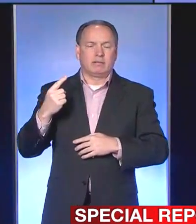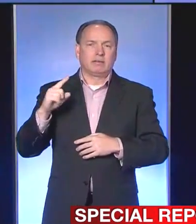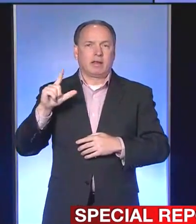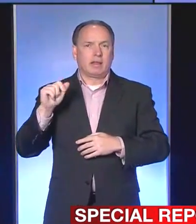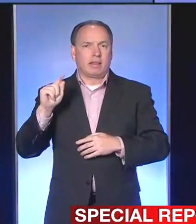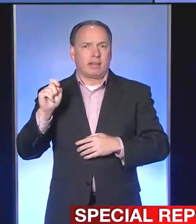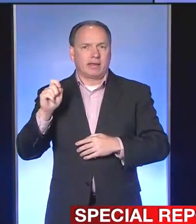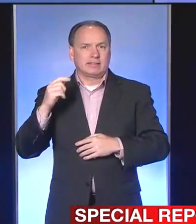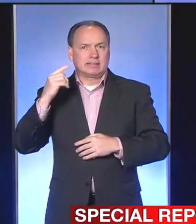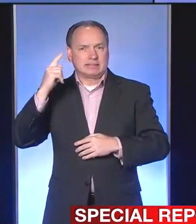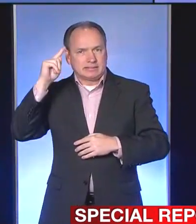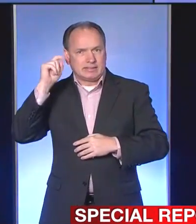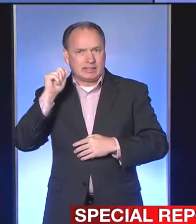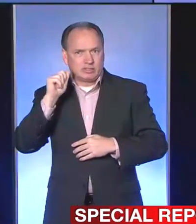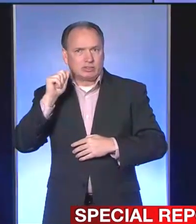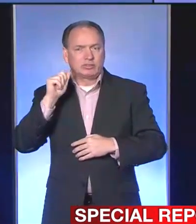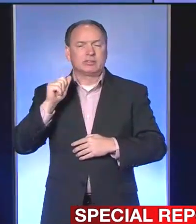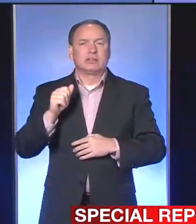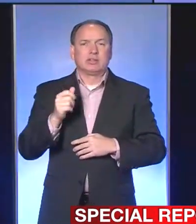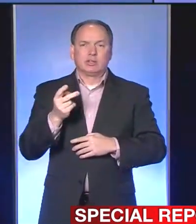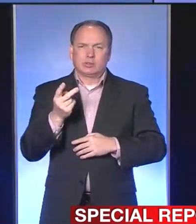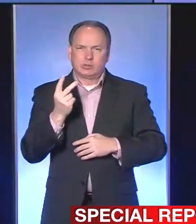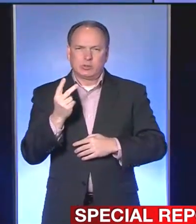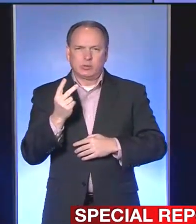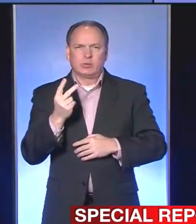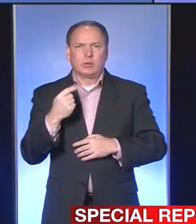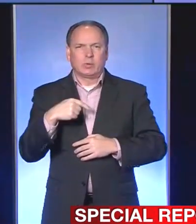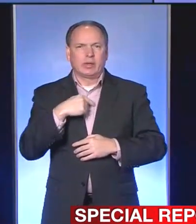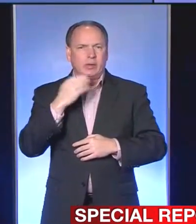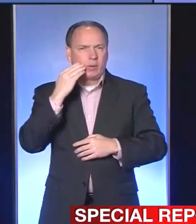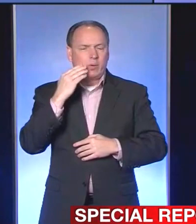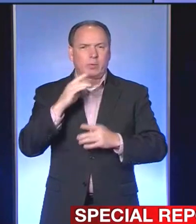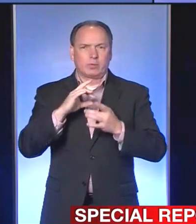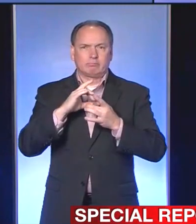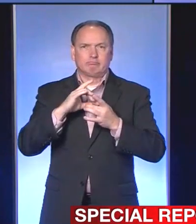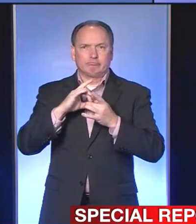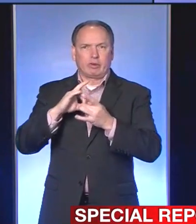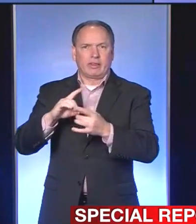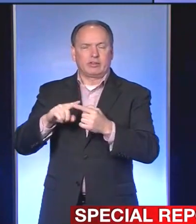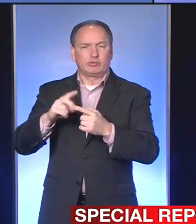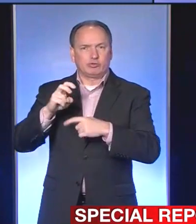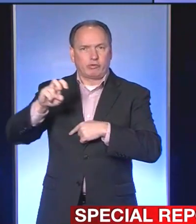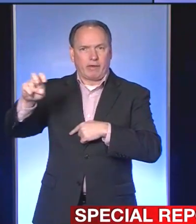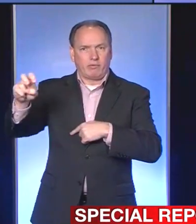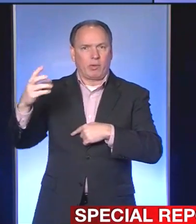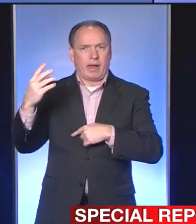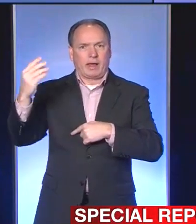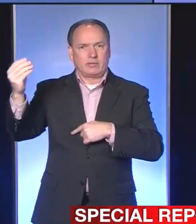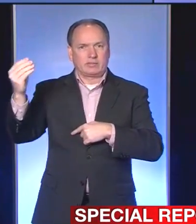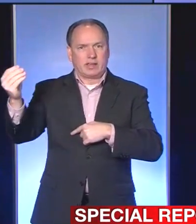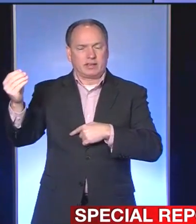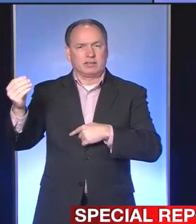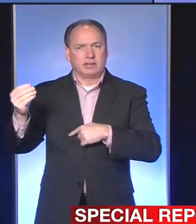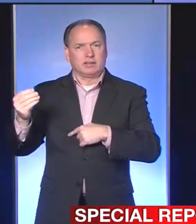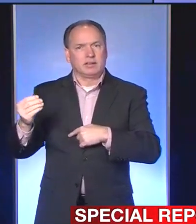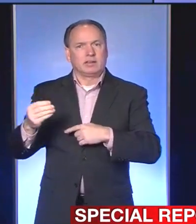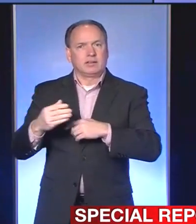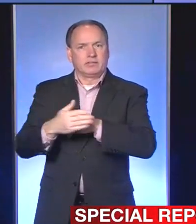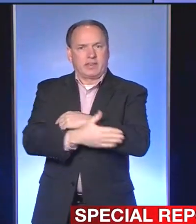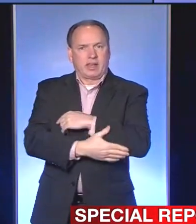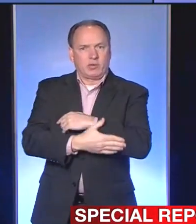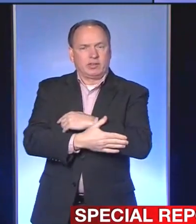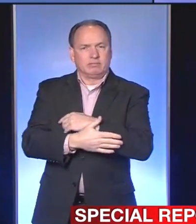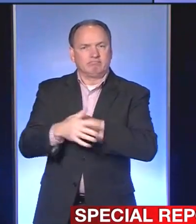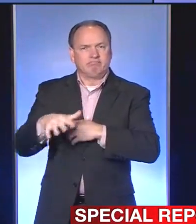Two of those, we believe, are related to travel outside of Erie County and within the United States, and two are still under